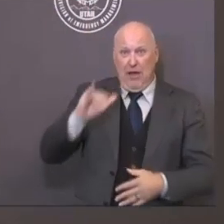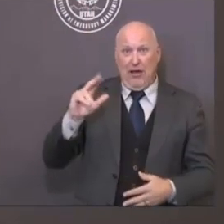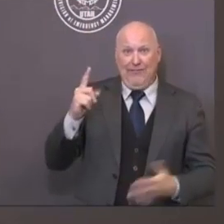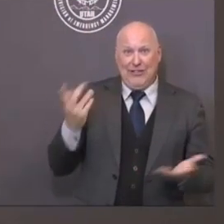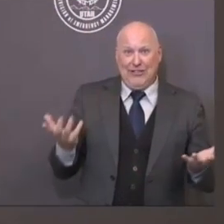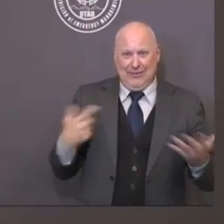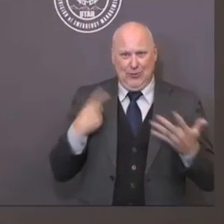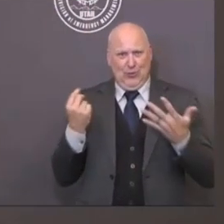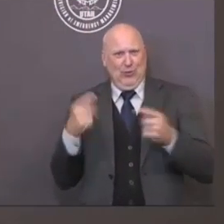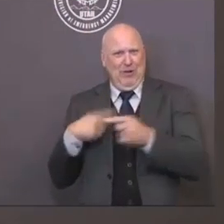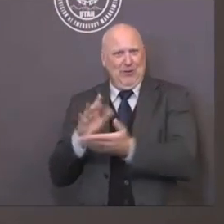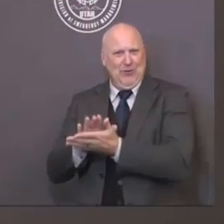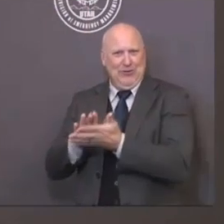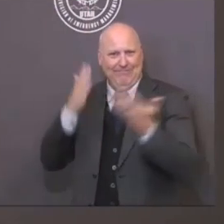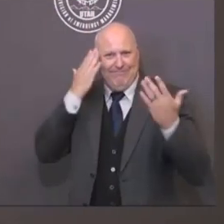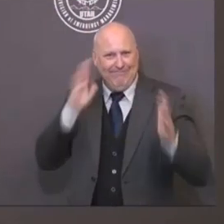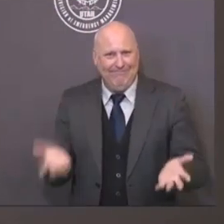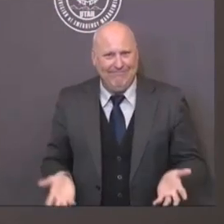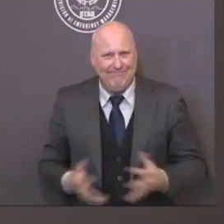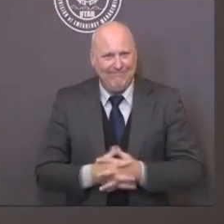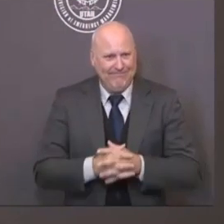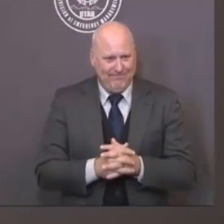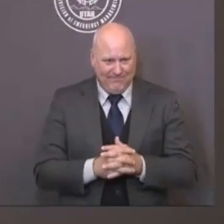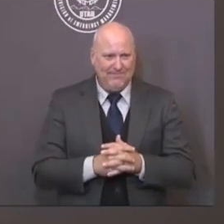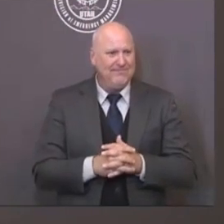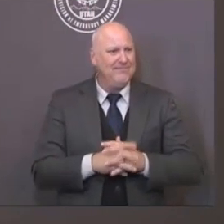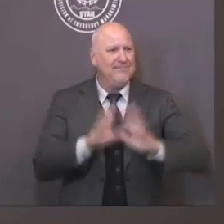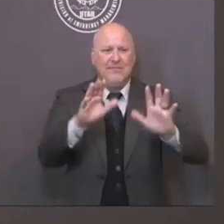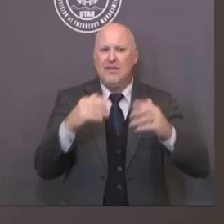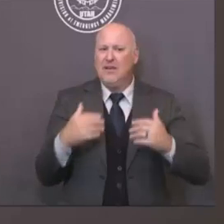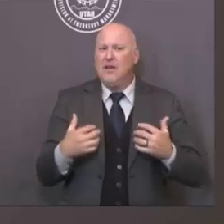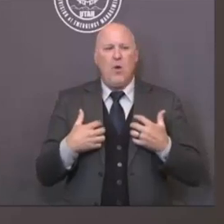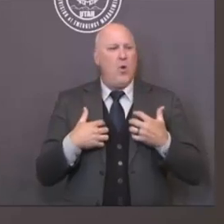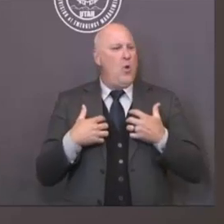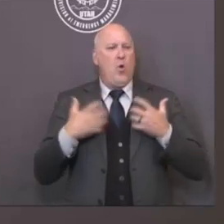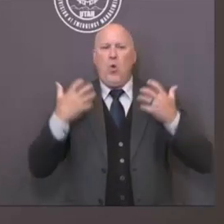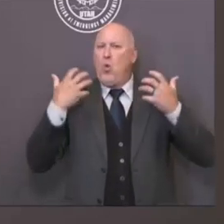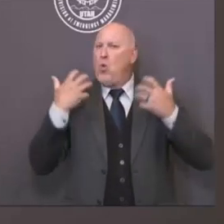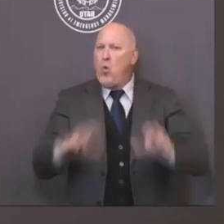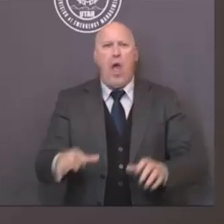I hope we can appreciate that distinction.